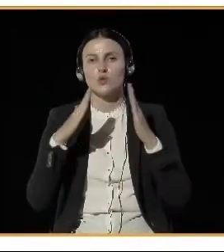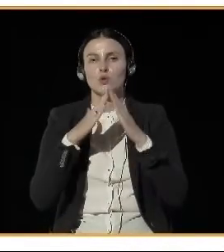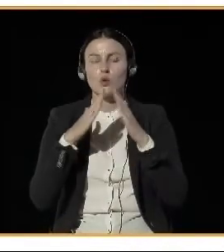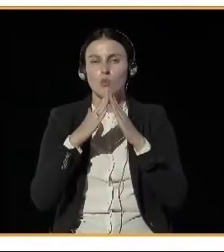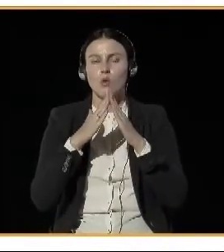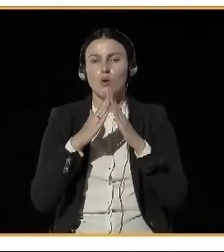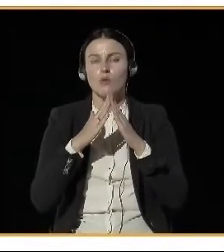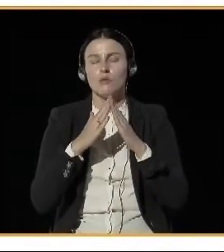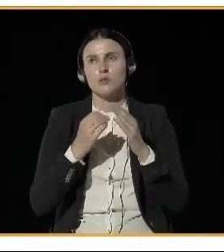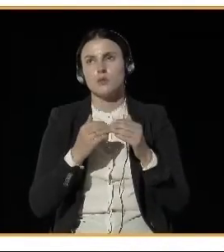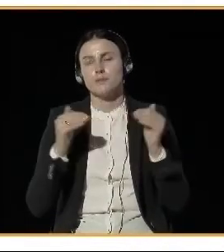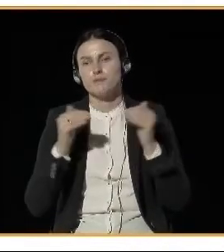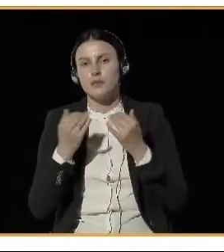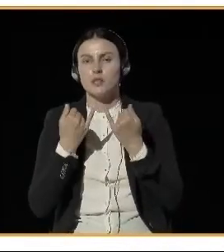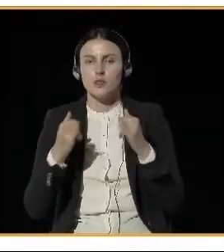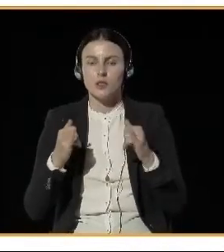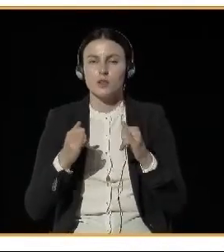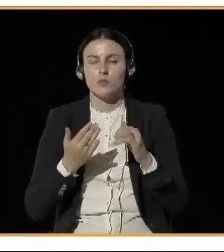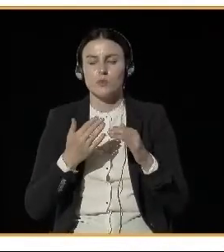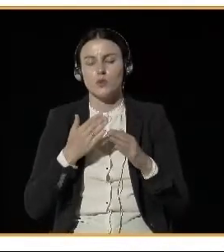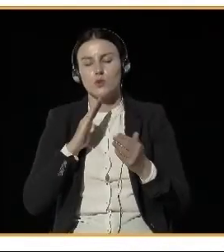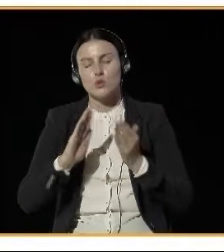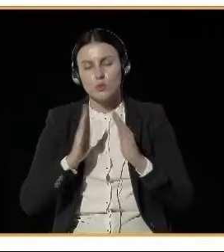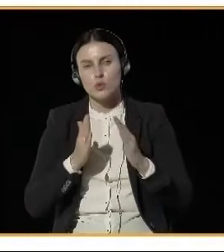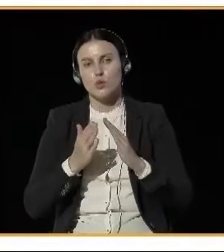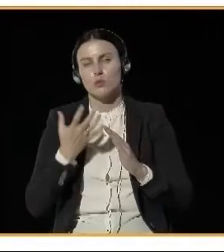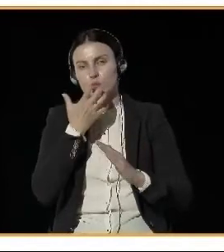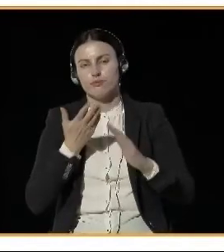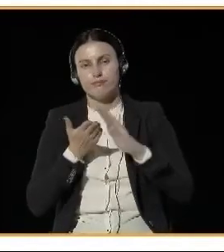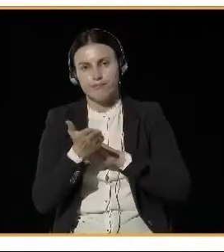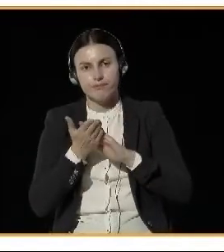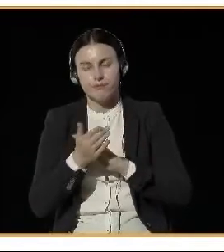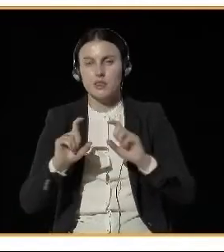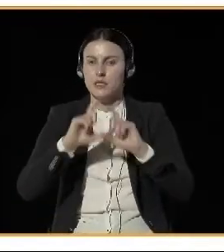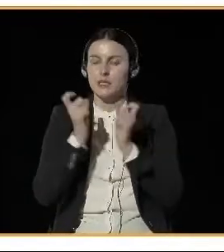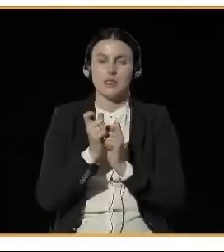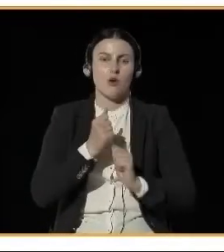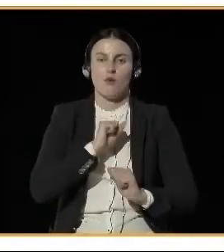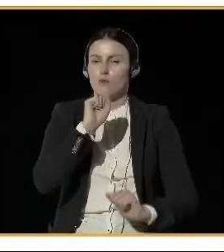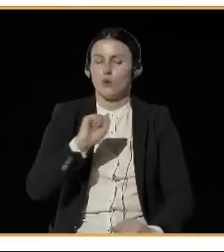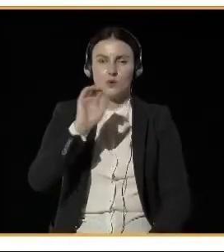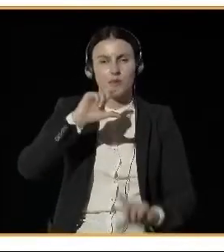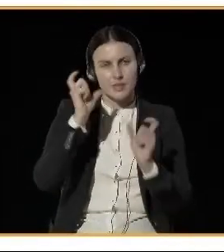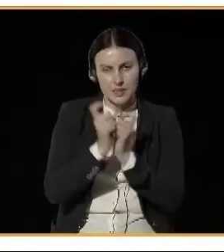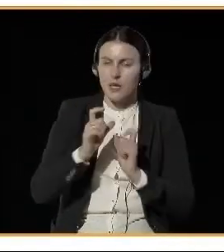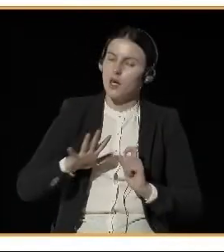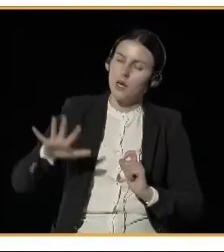more about it in our research component presentation.